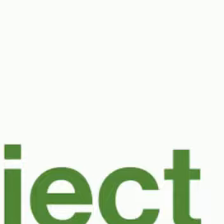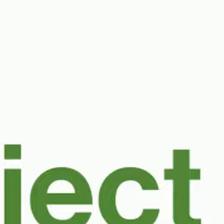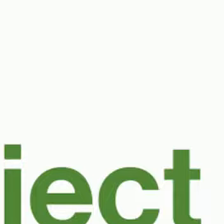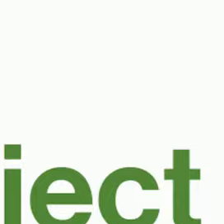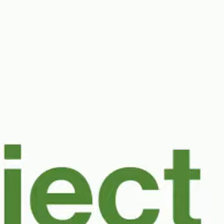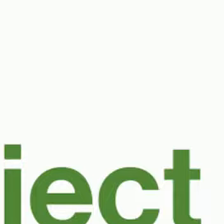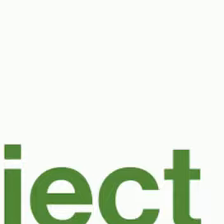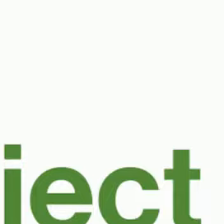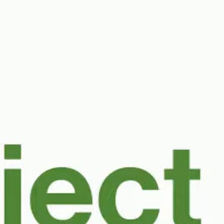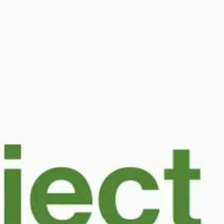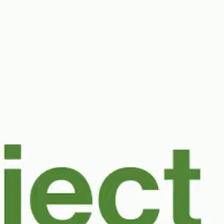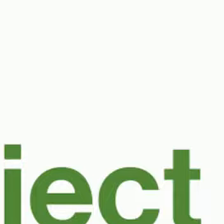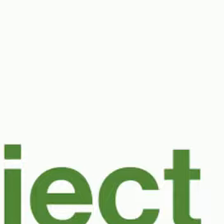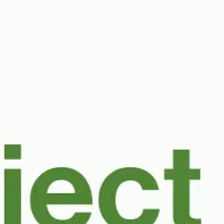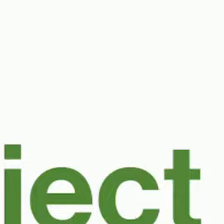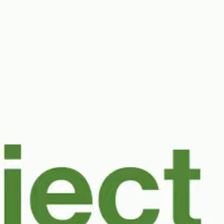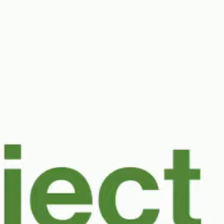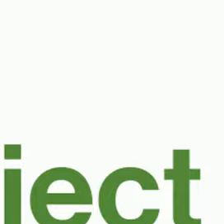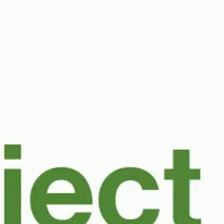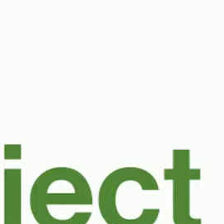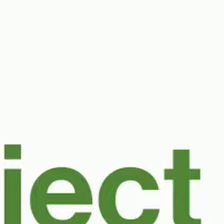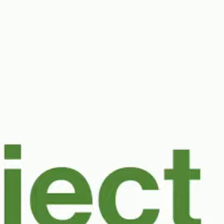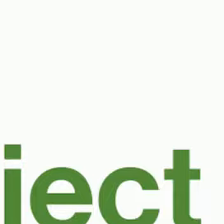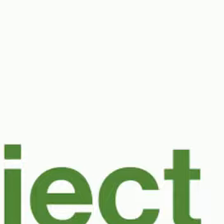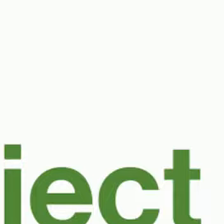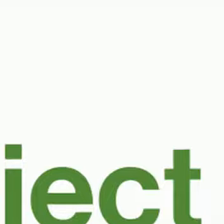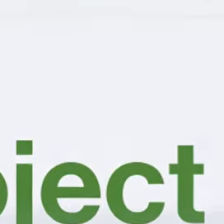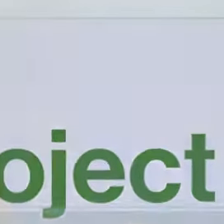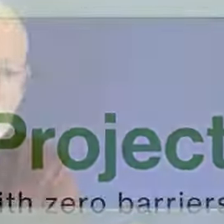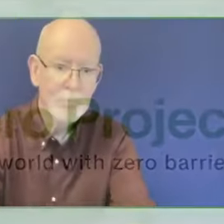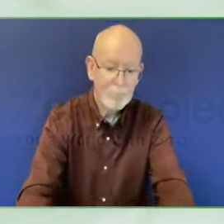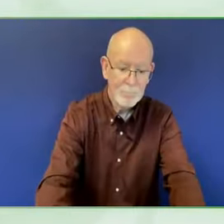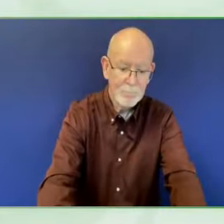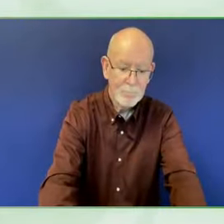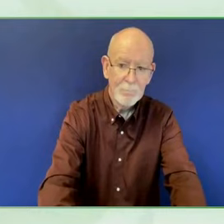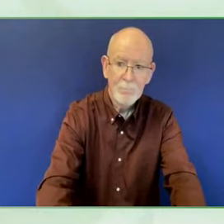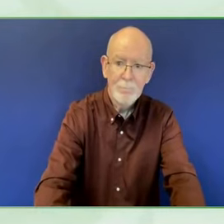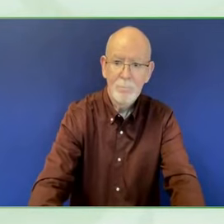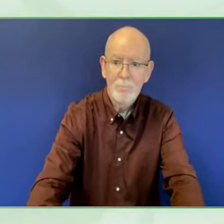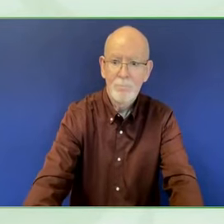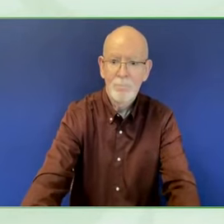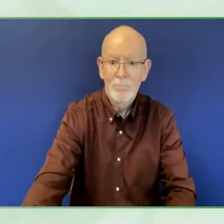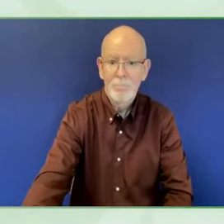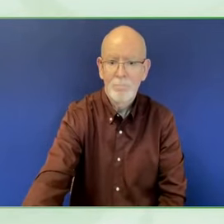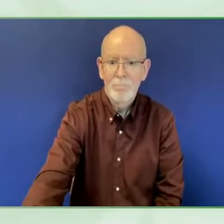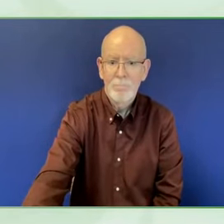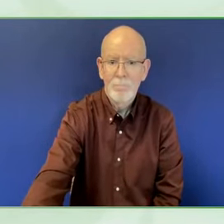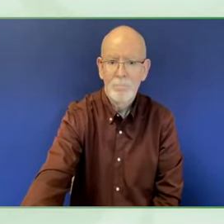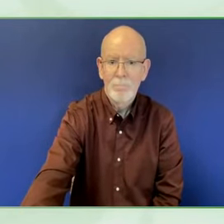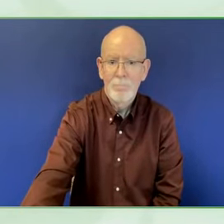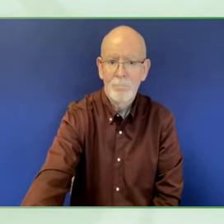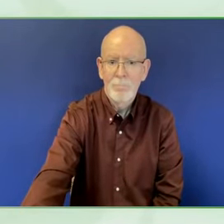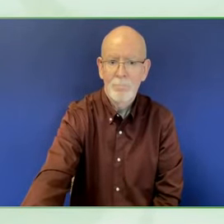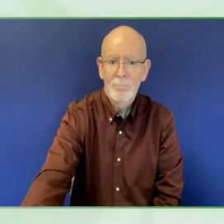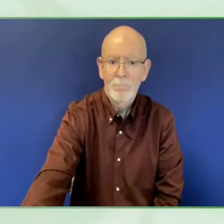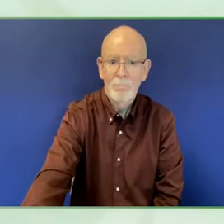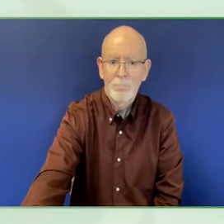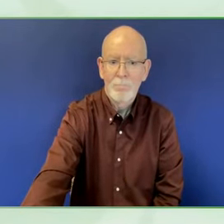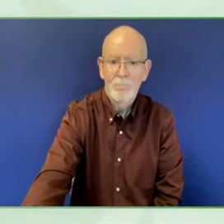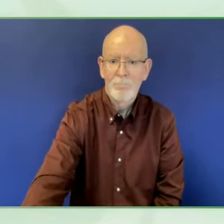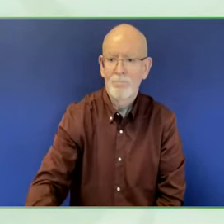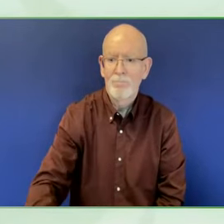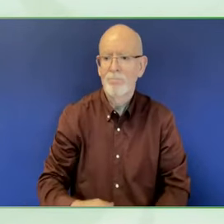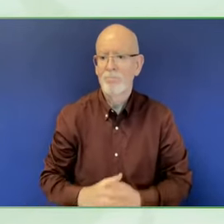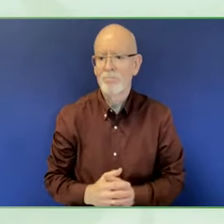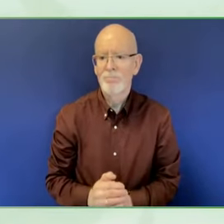Well good afternoon everybody and welcome to this session on cyber security the intersection between cyber security